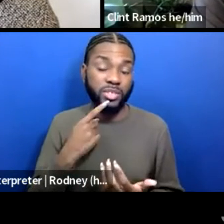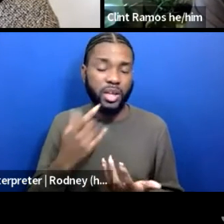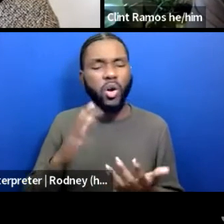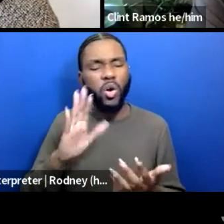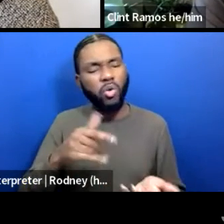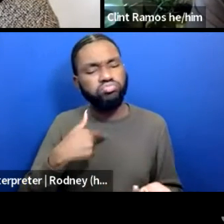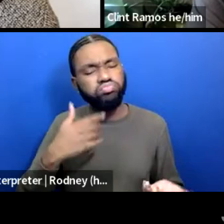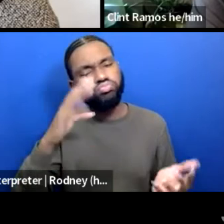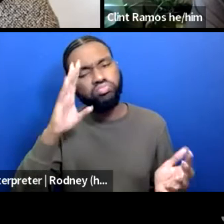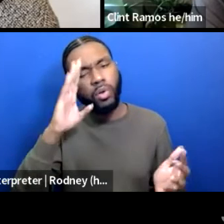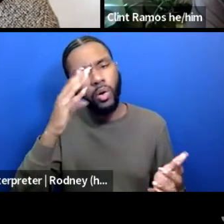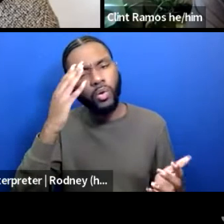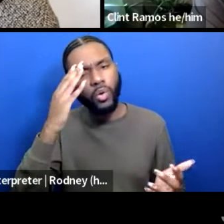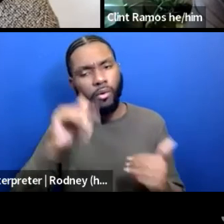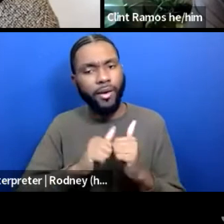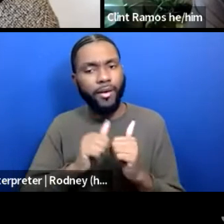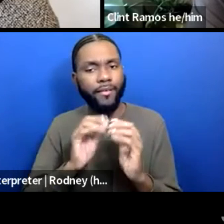fix this.